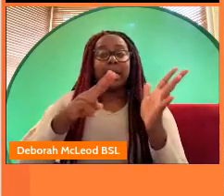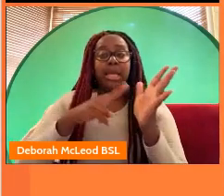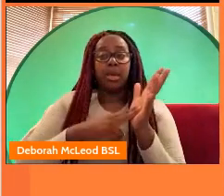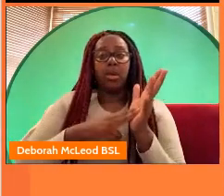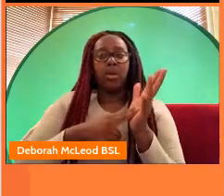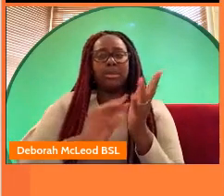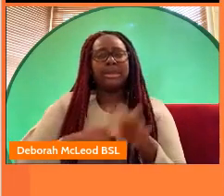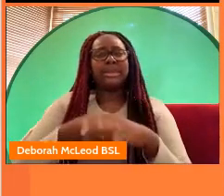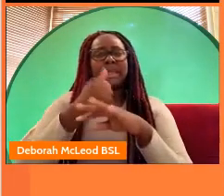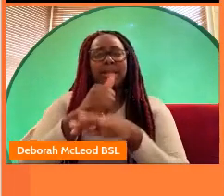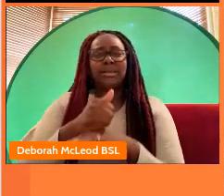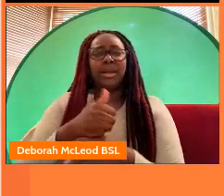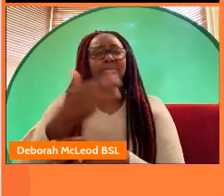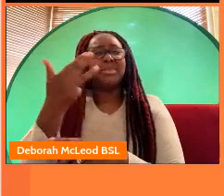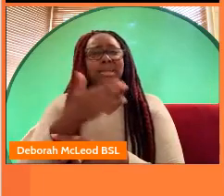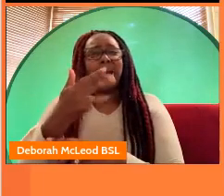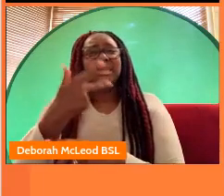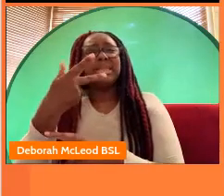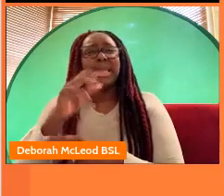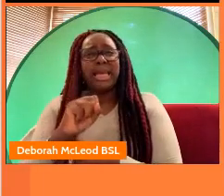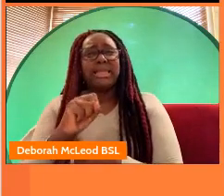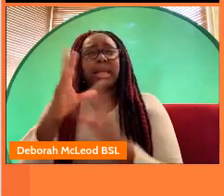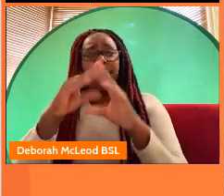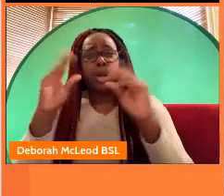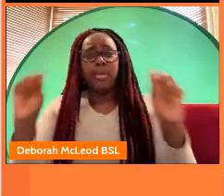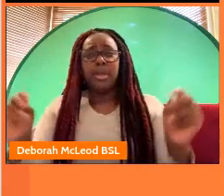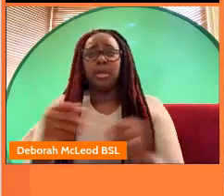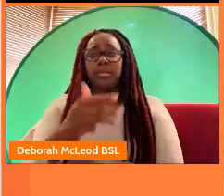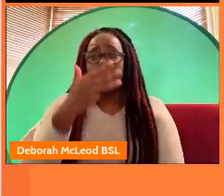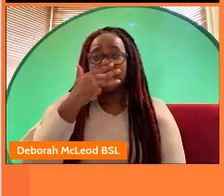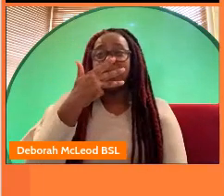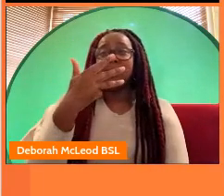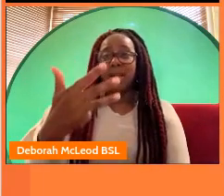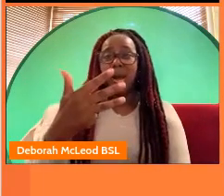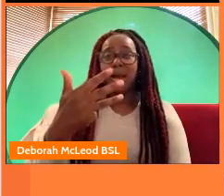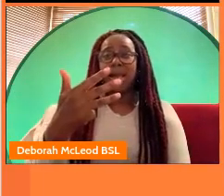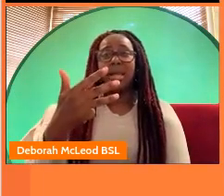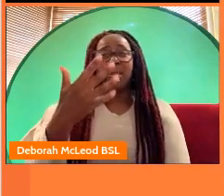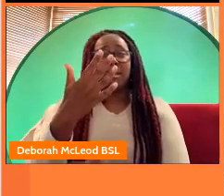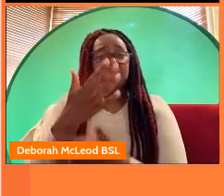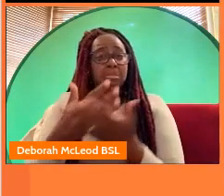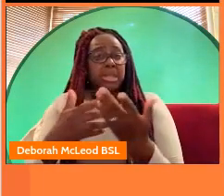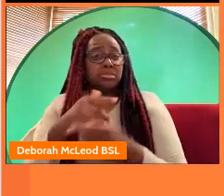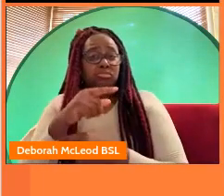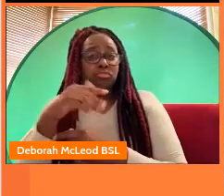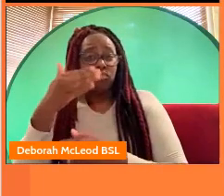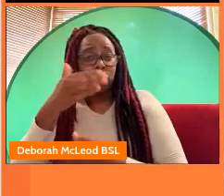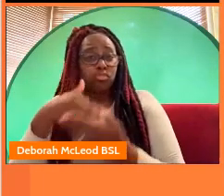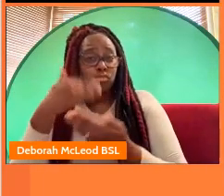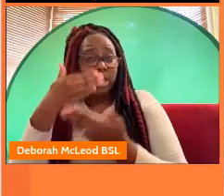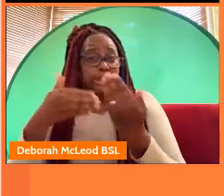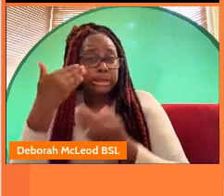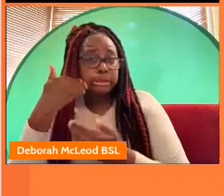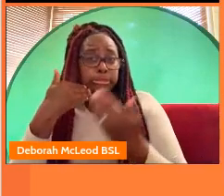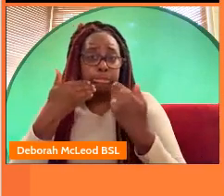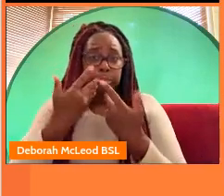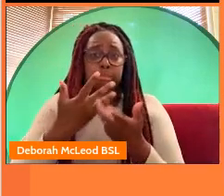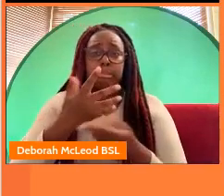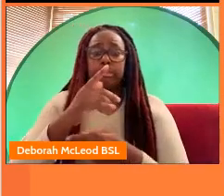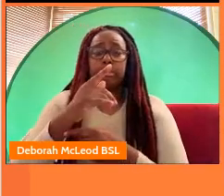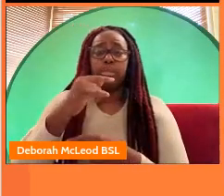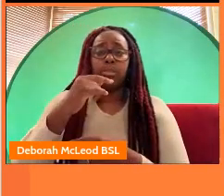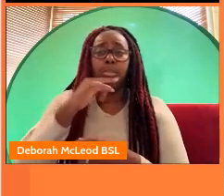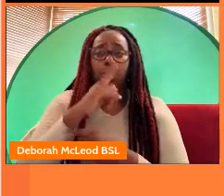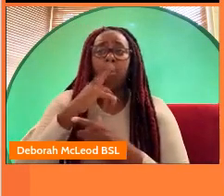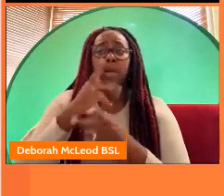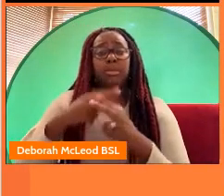1980s birmingham it's the uplifting story of nine-year-old leon a mixed-race boy and his quest to reunite his family after being taken into care and